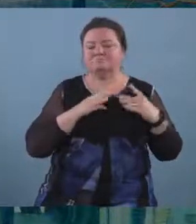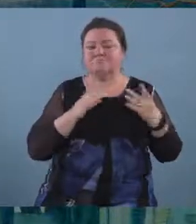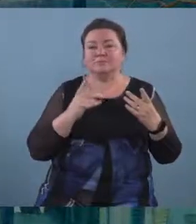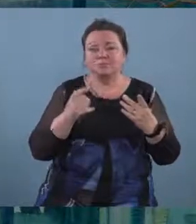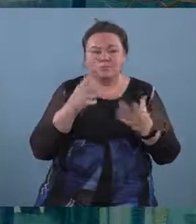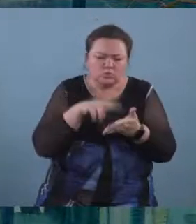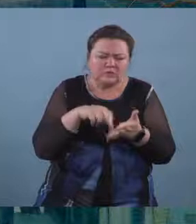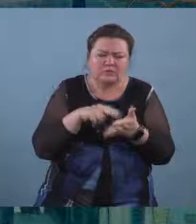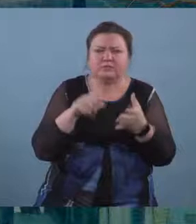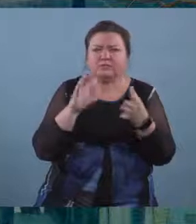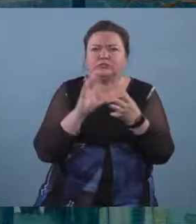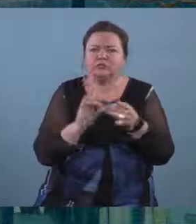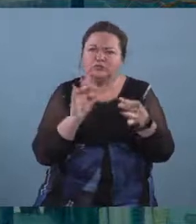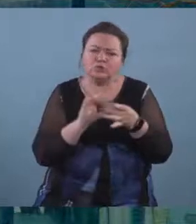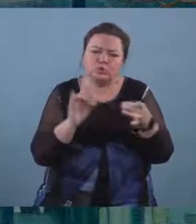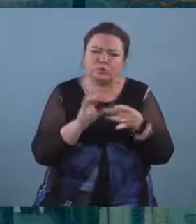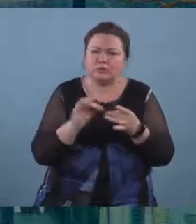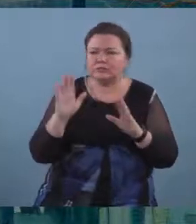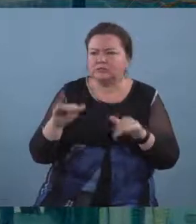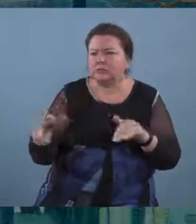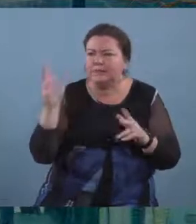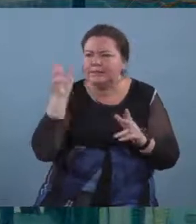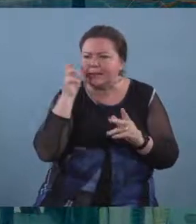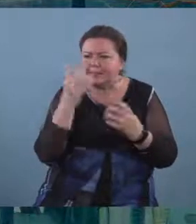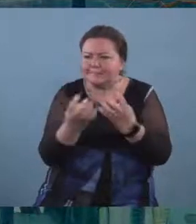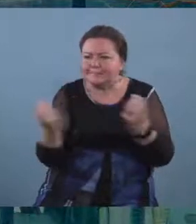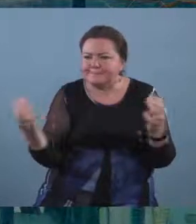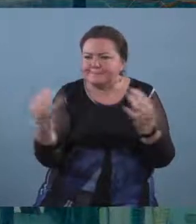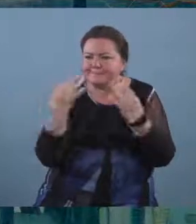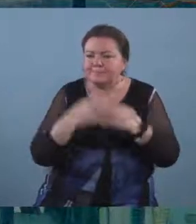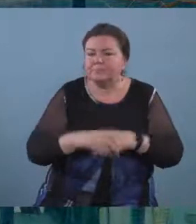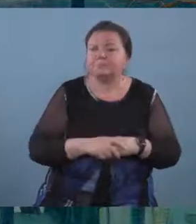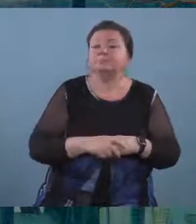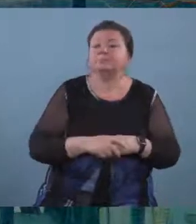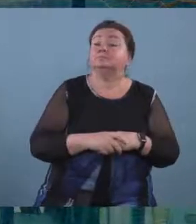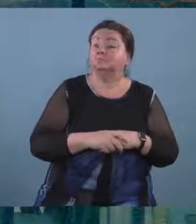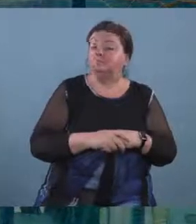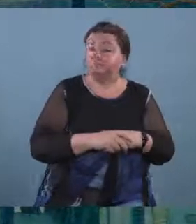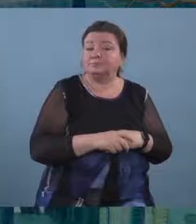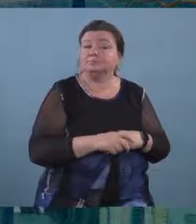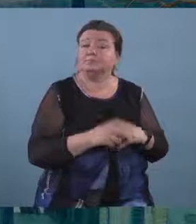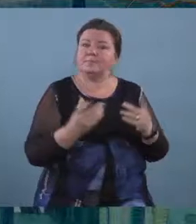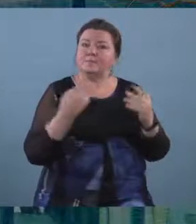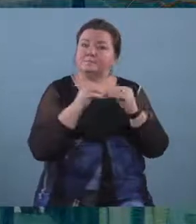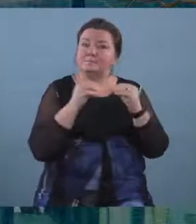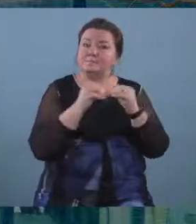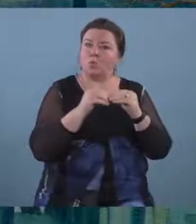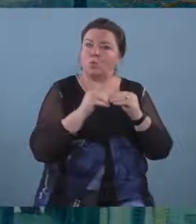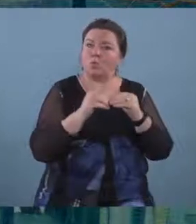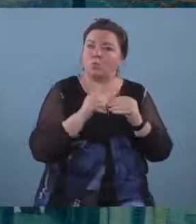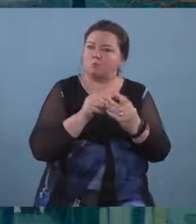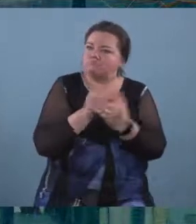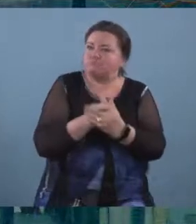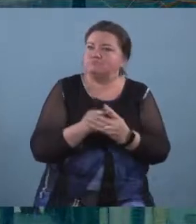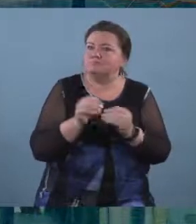stories and having children listening um you can you could actually do more by including music because i think